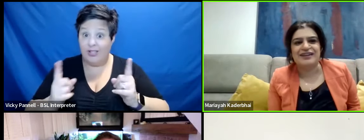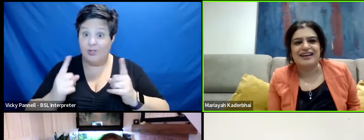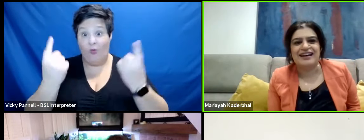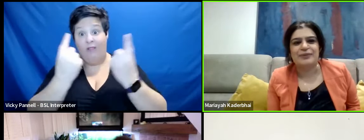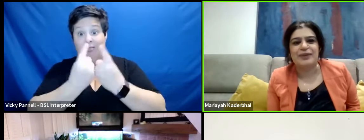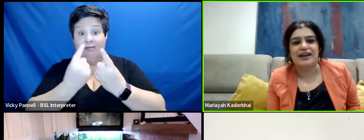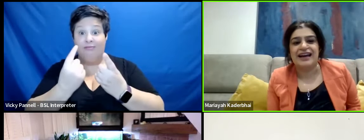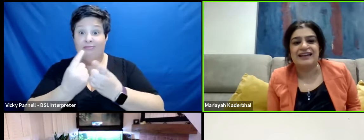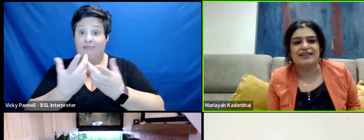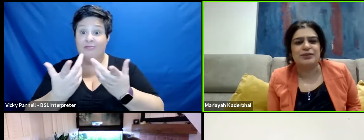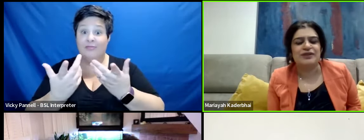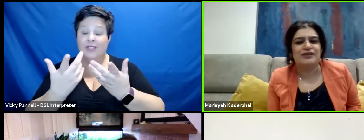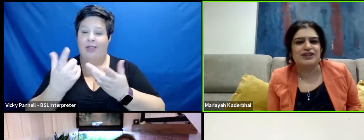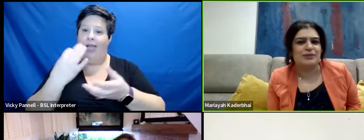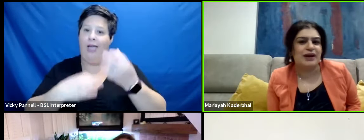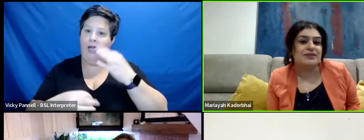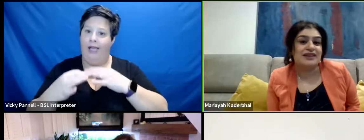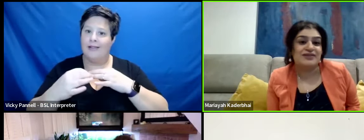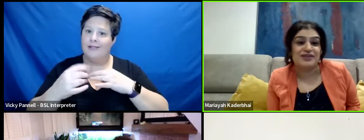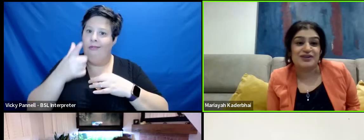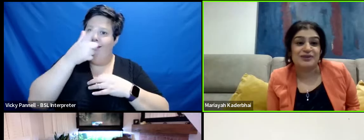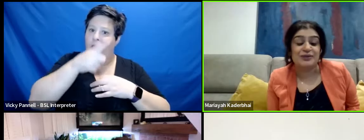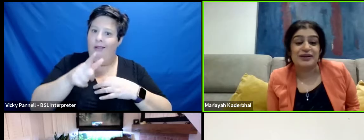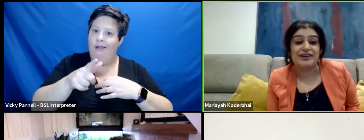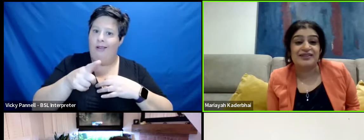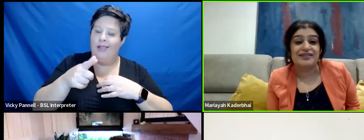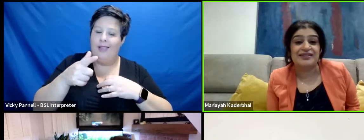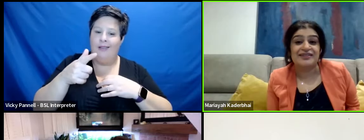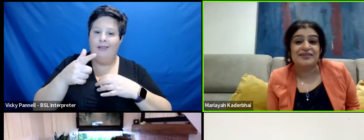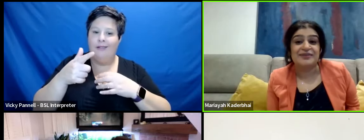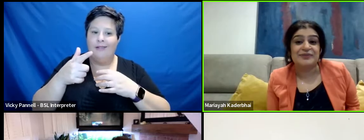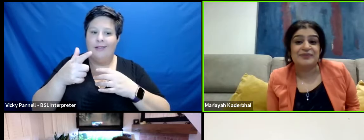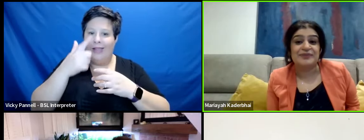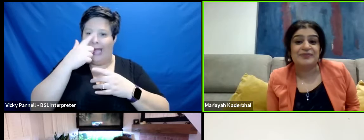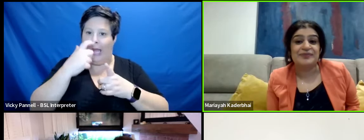that being an act of the privilege it perhaps gives you as well